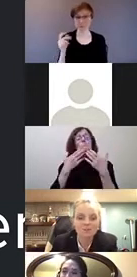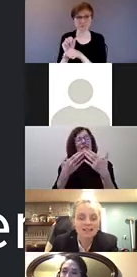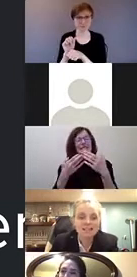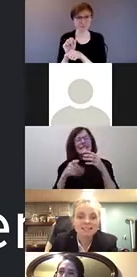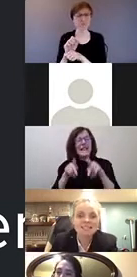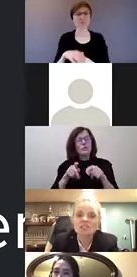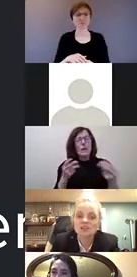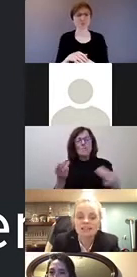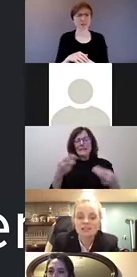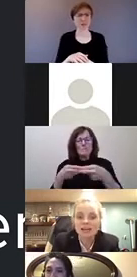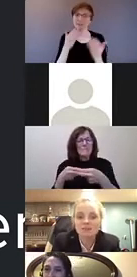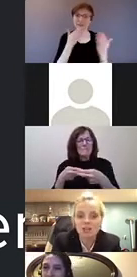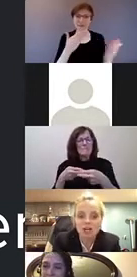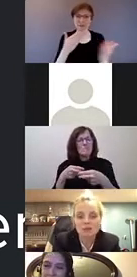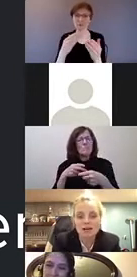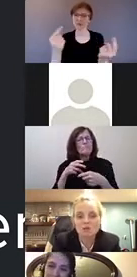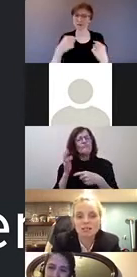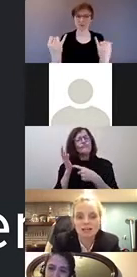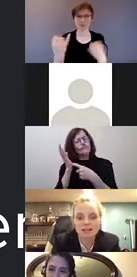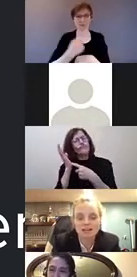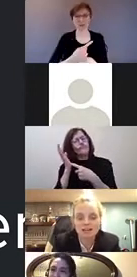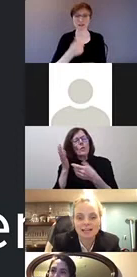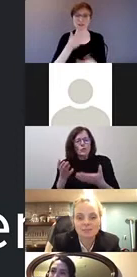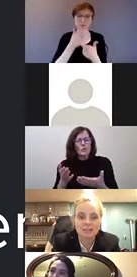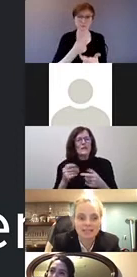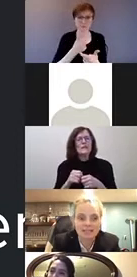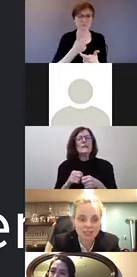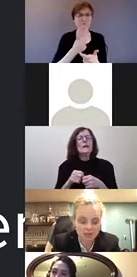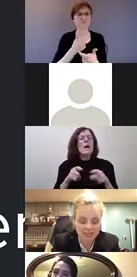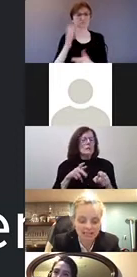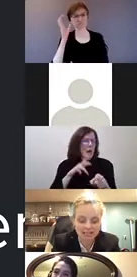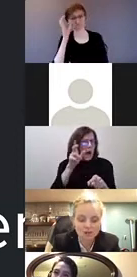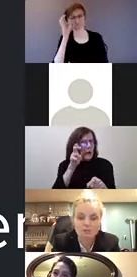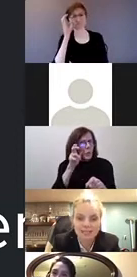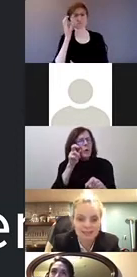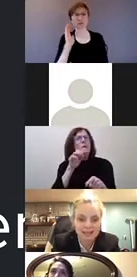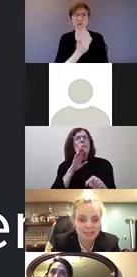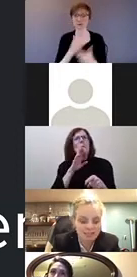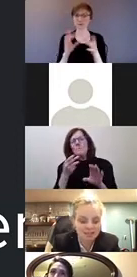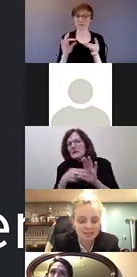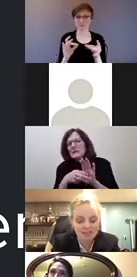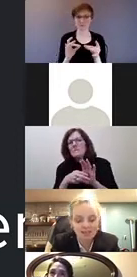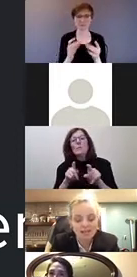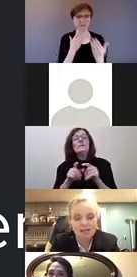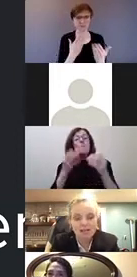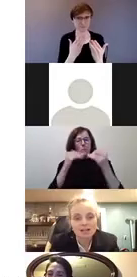listening to all the things that we have to talk about and presenting to you today. So, next slide, please.